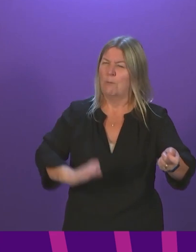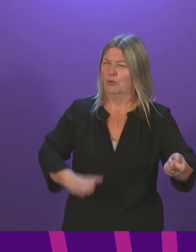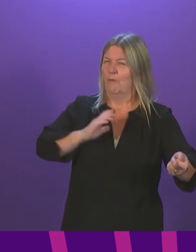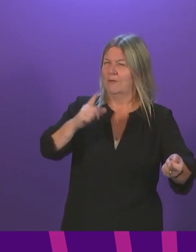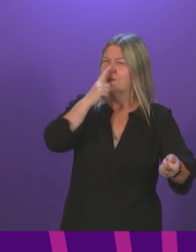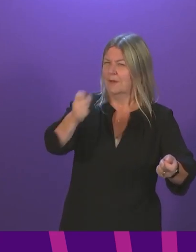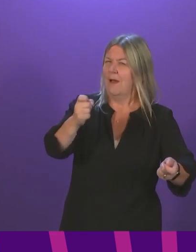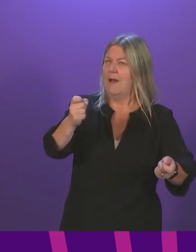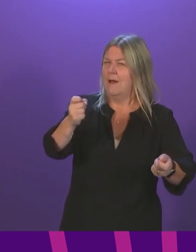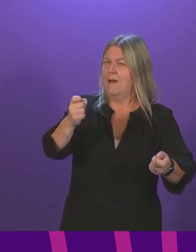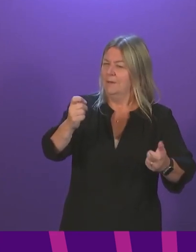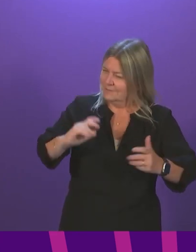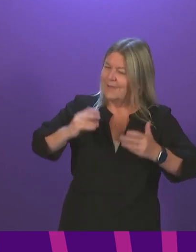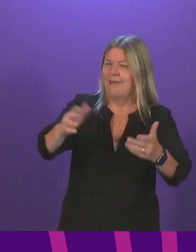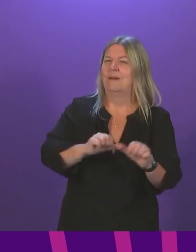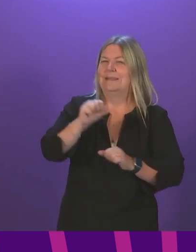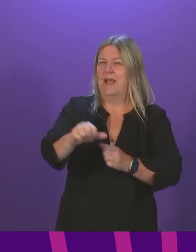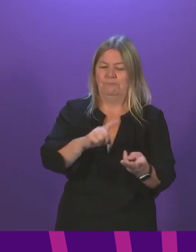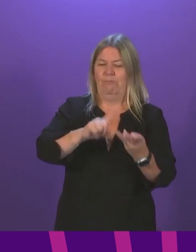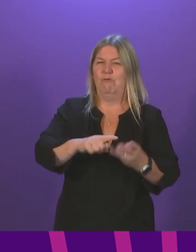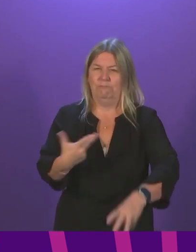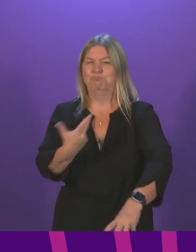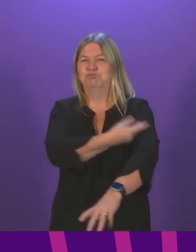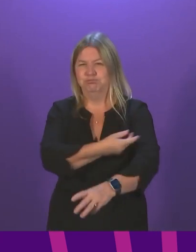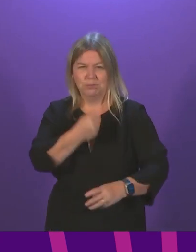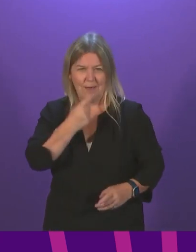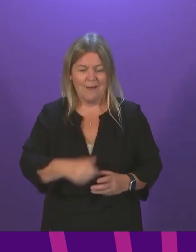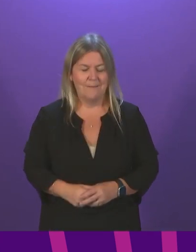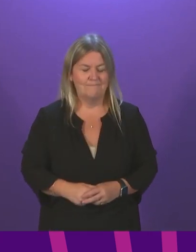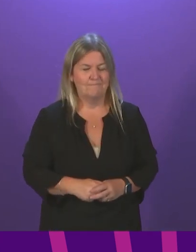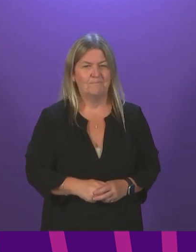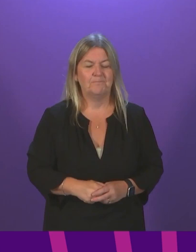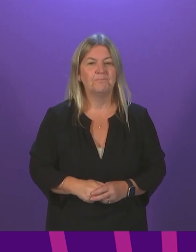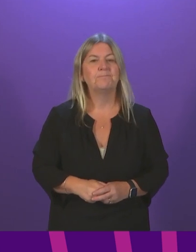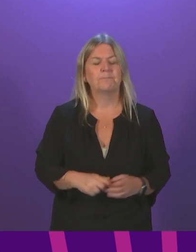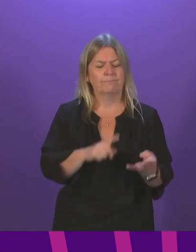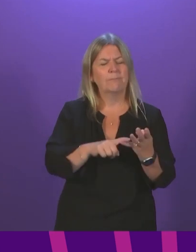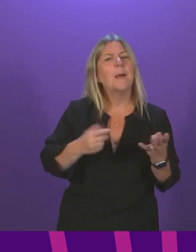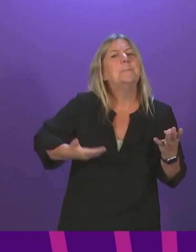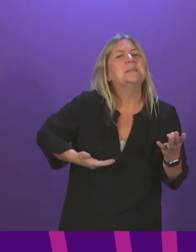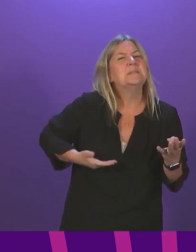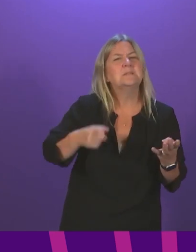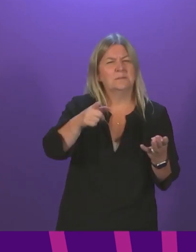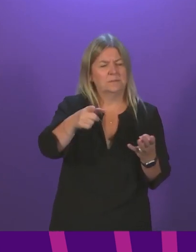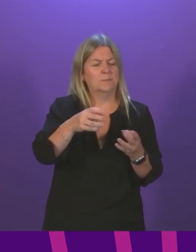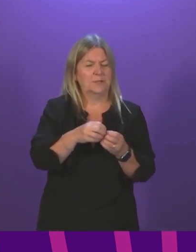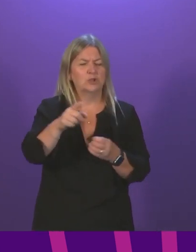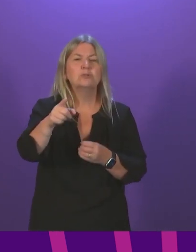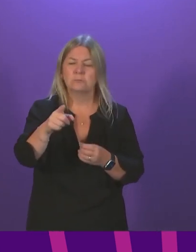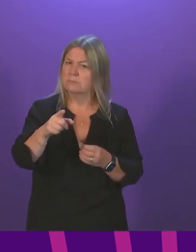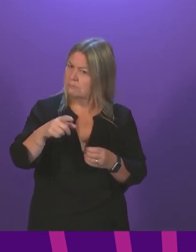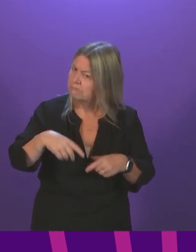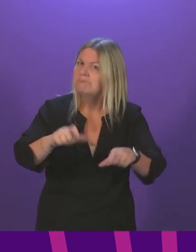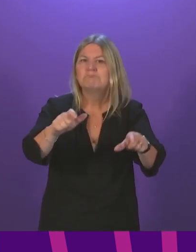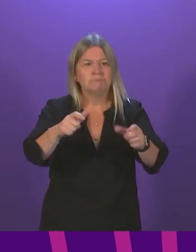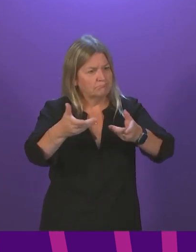plans to deliver the next stages of that with flu vaccination. Lastly, we work with businesses on an ongoing basis. We will continue